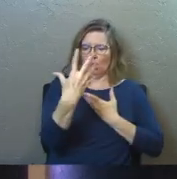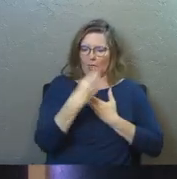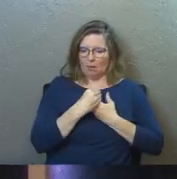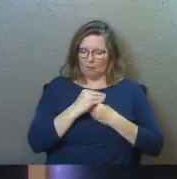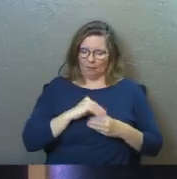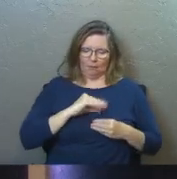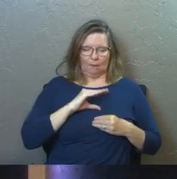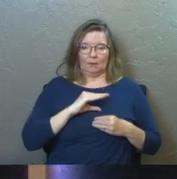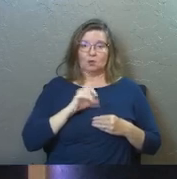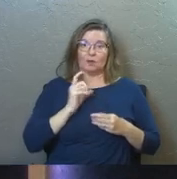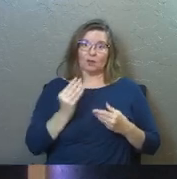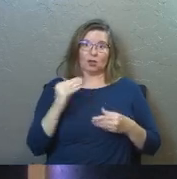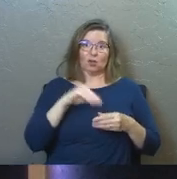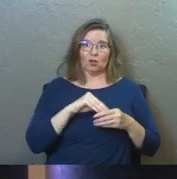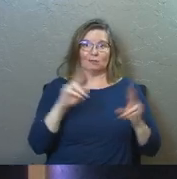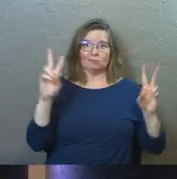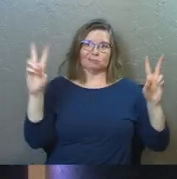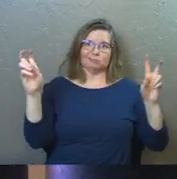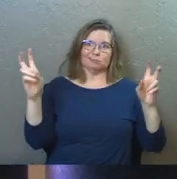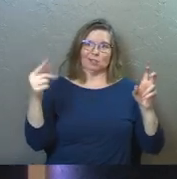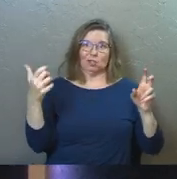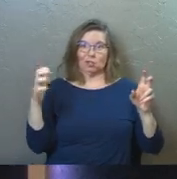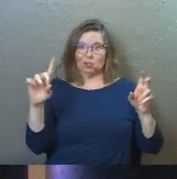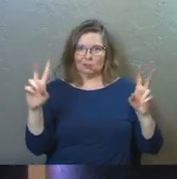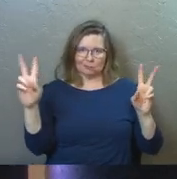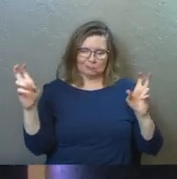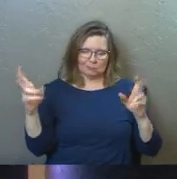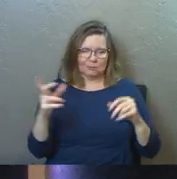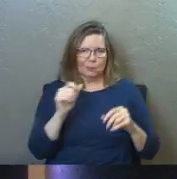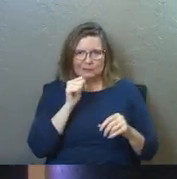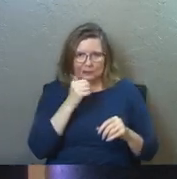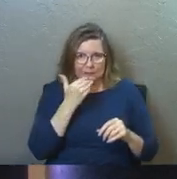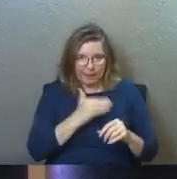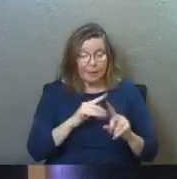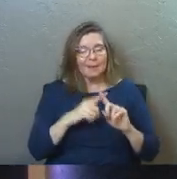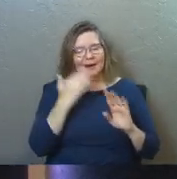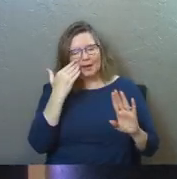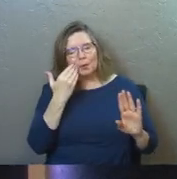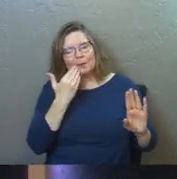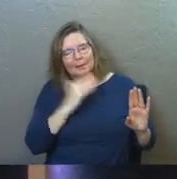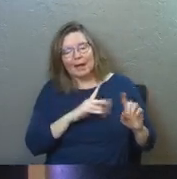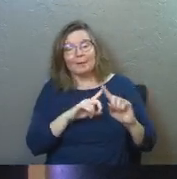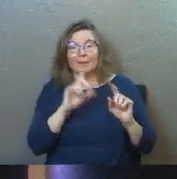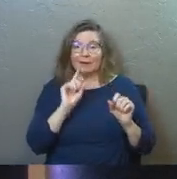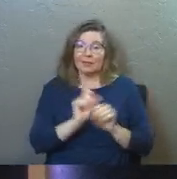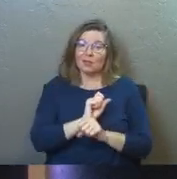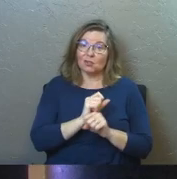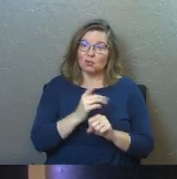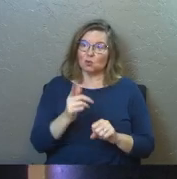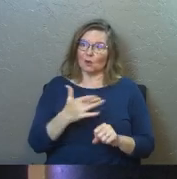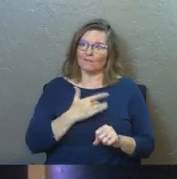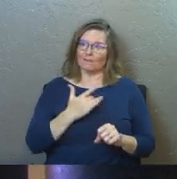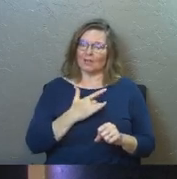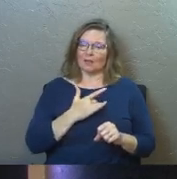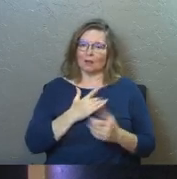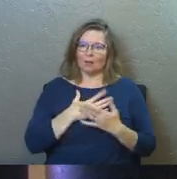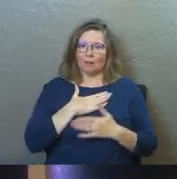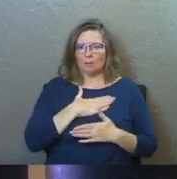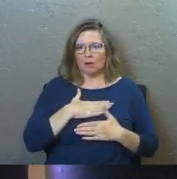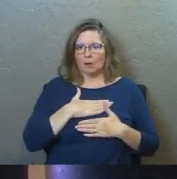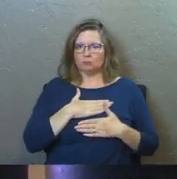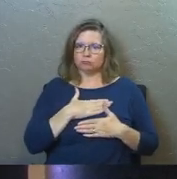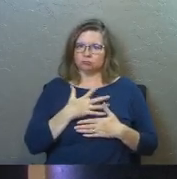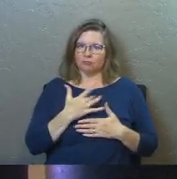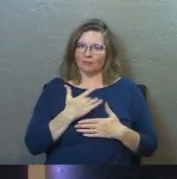and, and you got to put good in air quotes here for a second, right, because you're like, well, no, it's bad, but I know it's bad, but there's good, you feel like you're getting out of it,